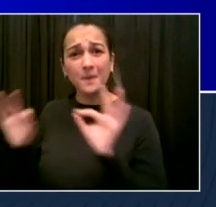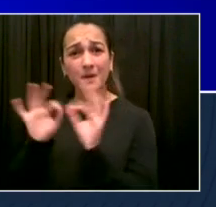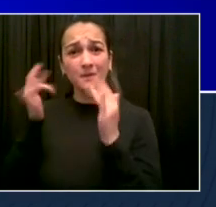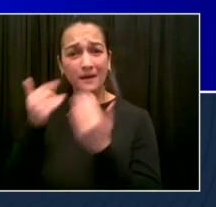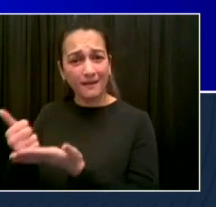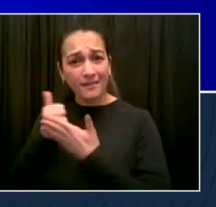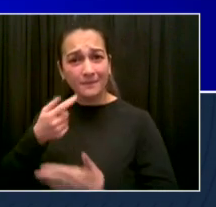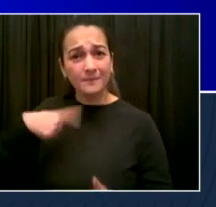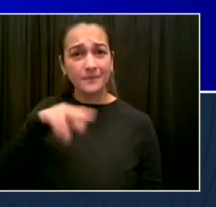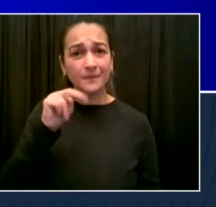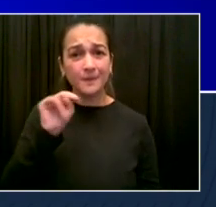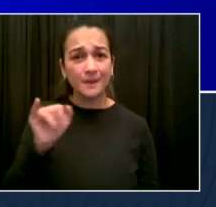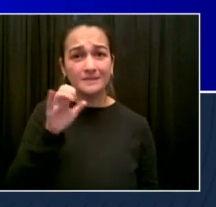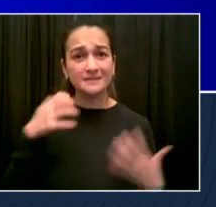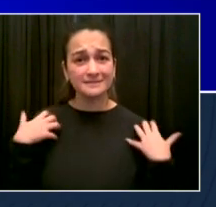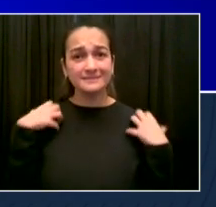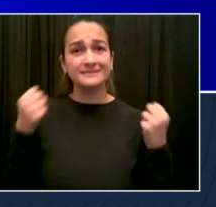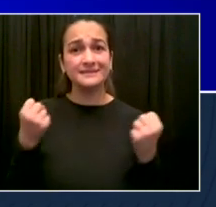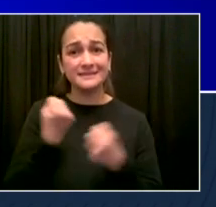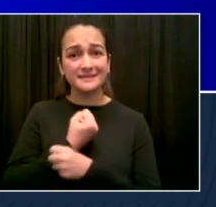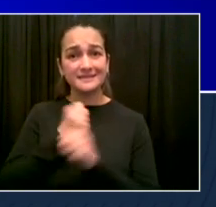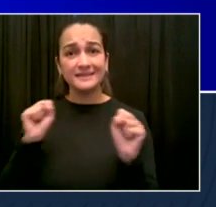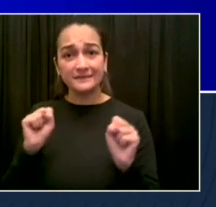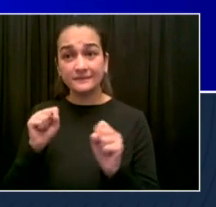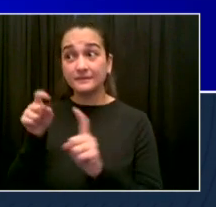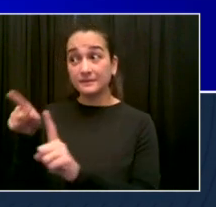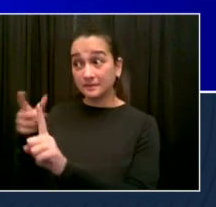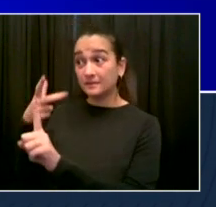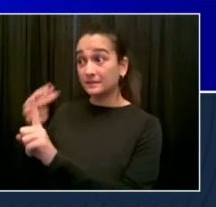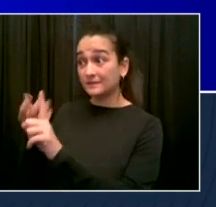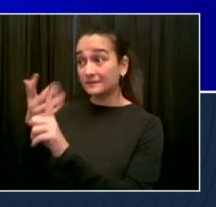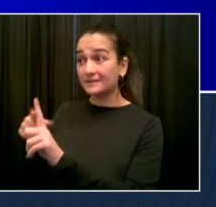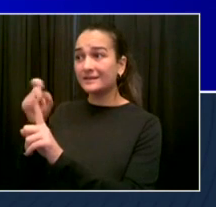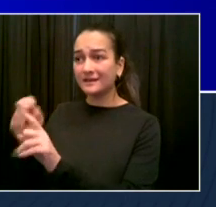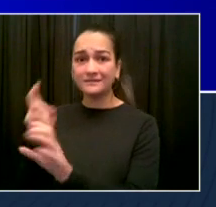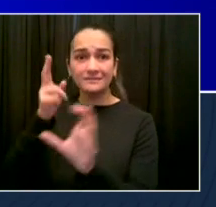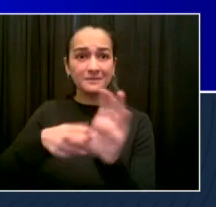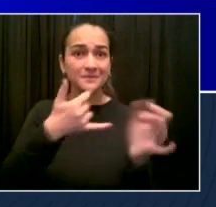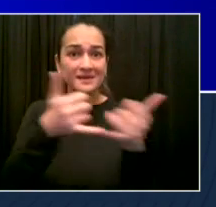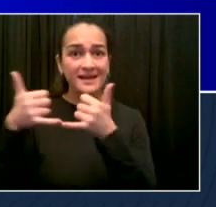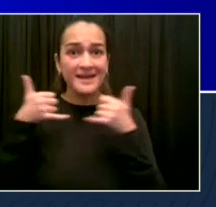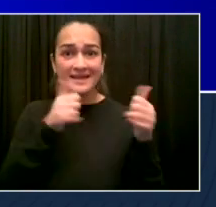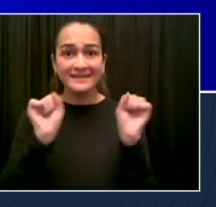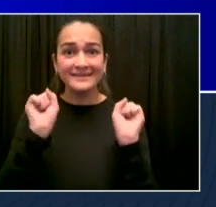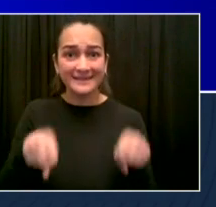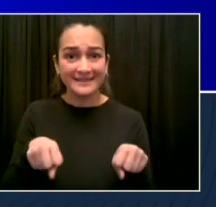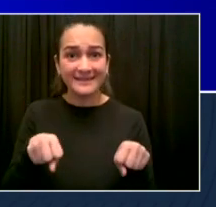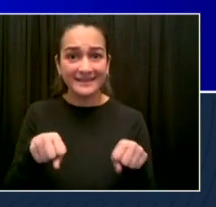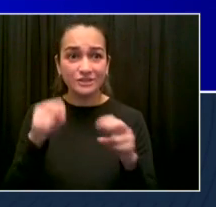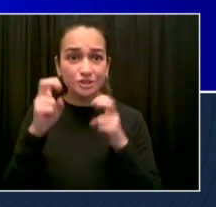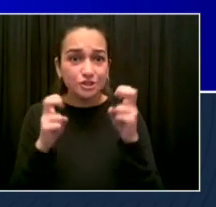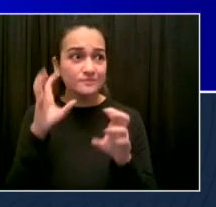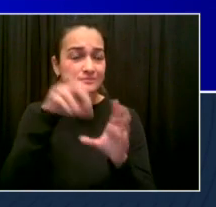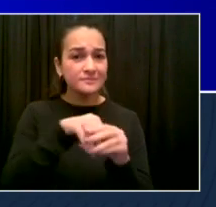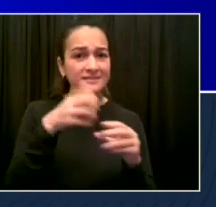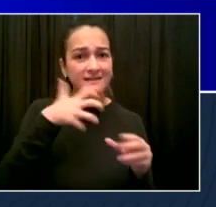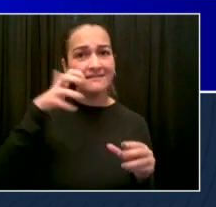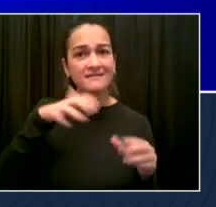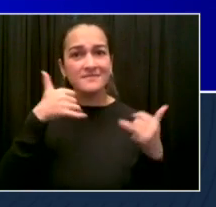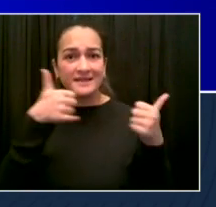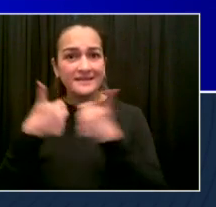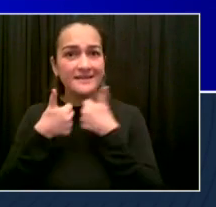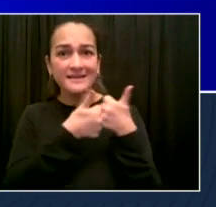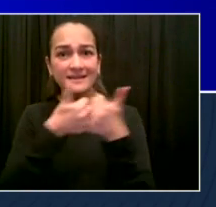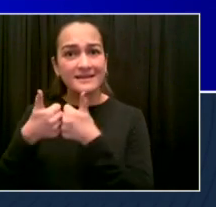But let me just offer inspiration to any players who are still wondering because some of the greatest players in the game today and